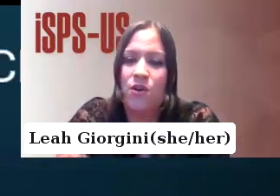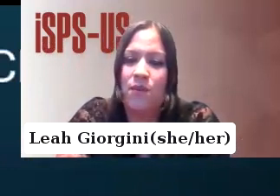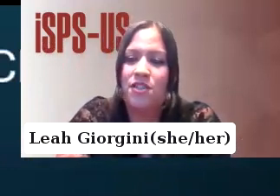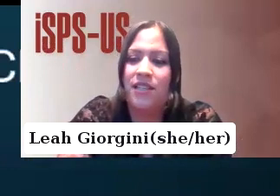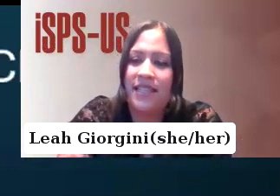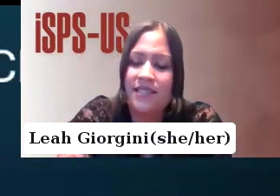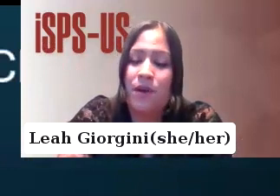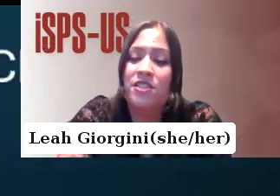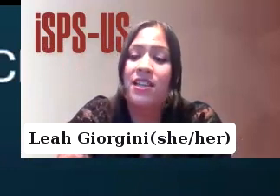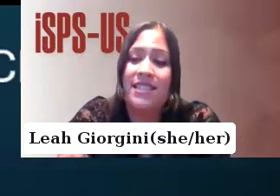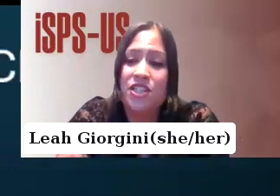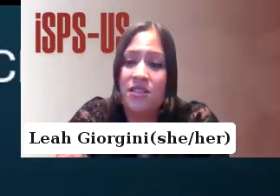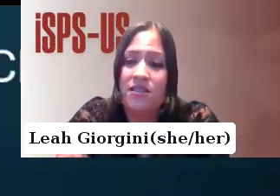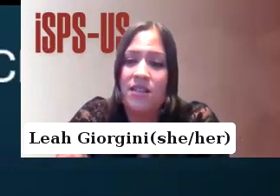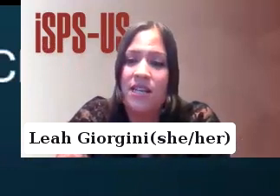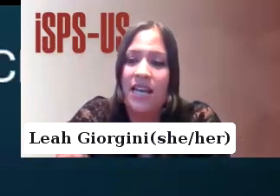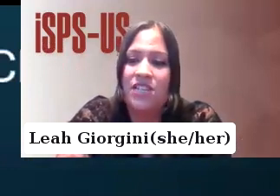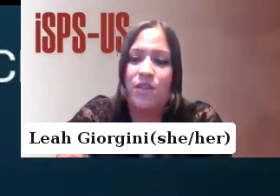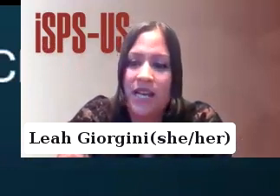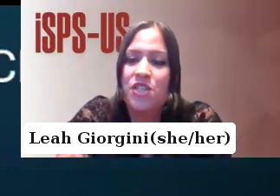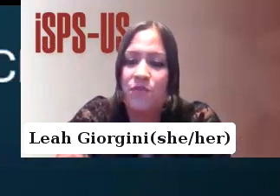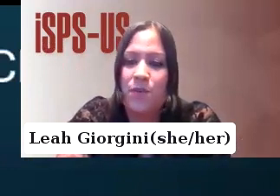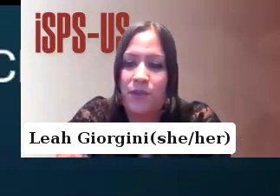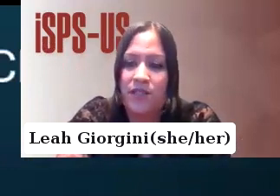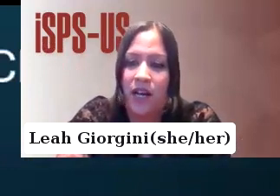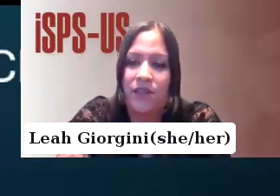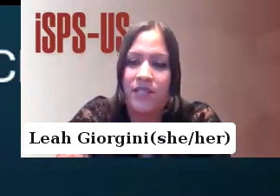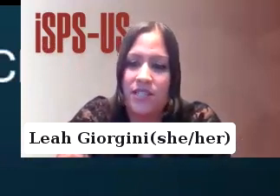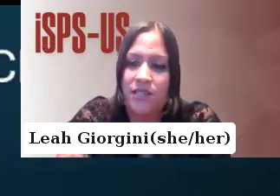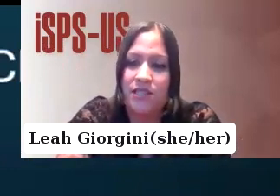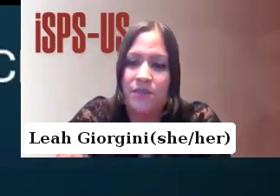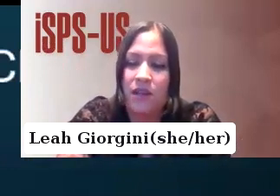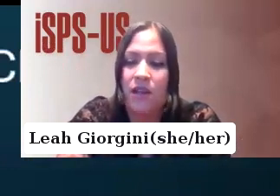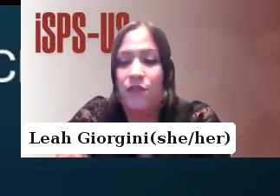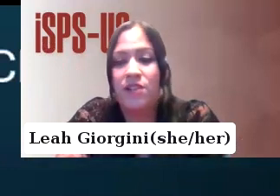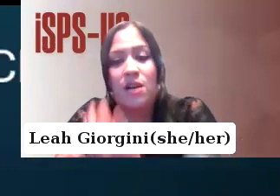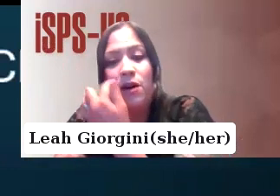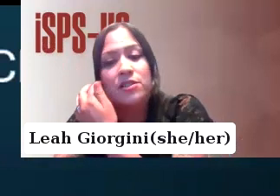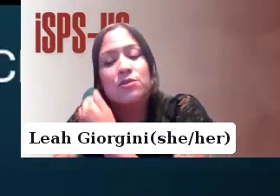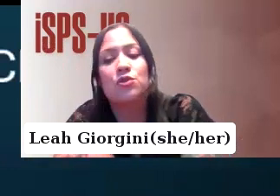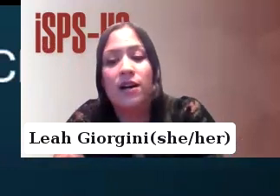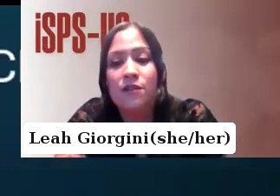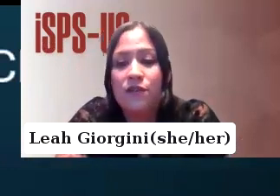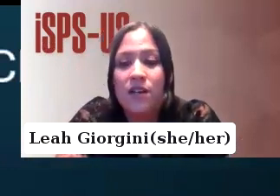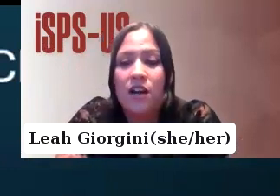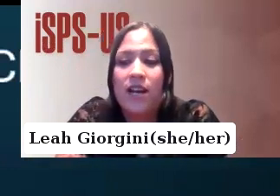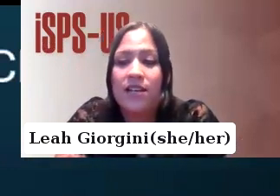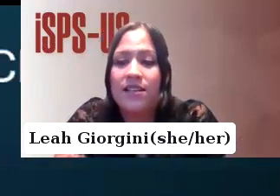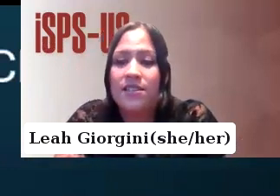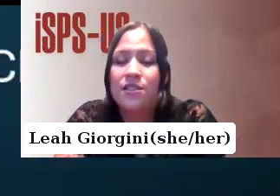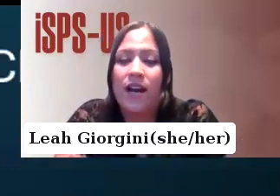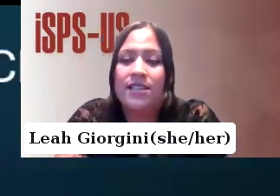the historical marginalization and discrimination of people with mental health conditions. For example, Article 12